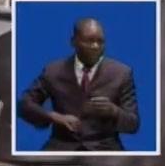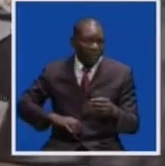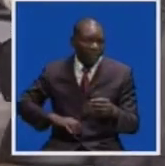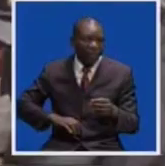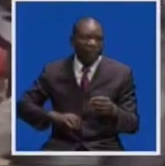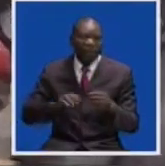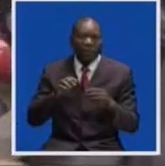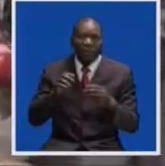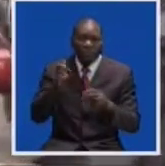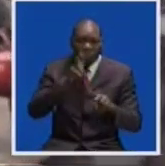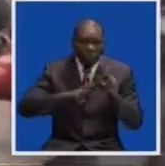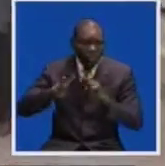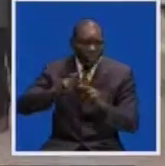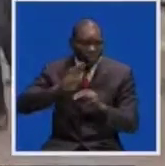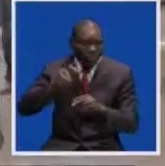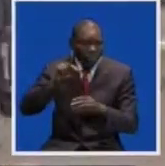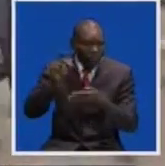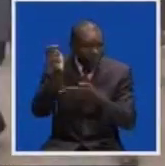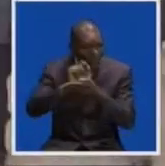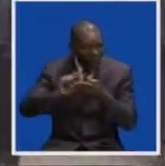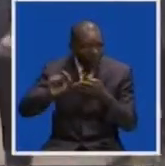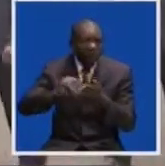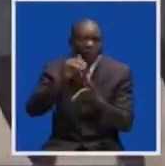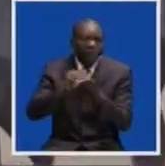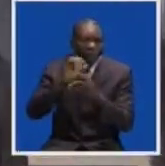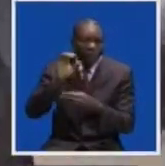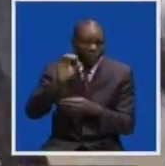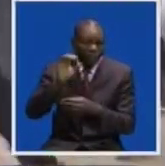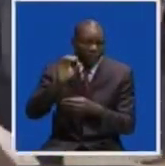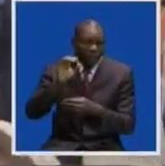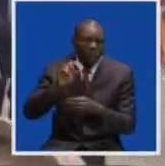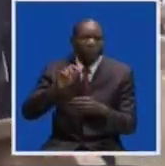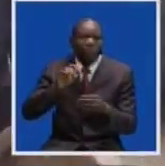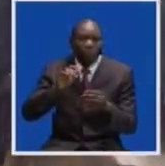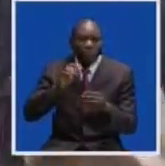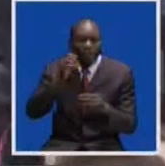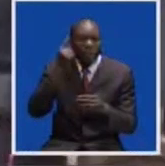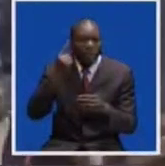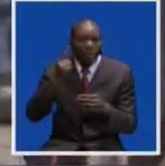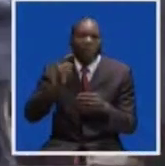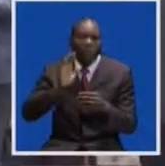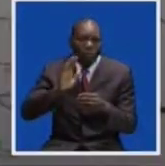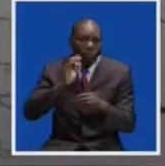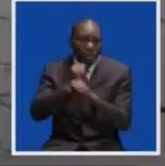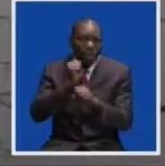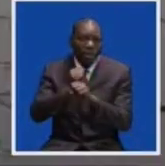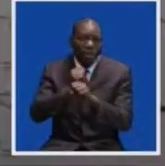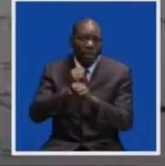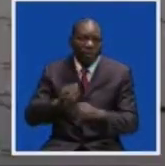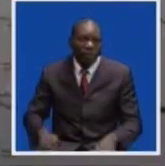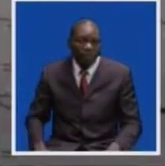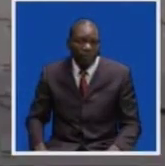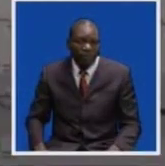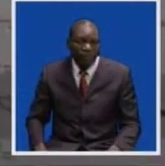conducted tour for Central Province Permanent Secretary Bernard Chomba to have a feel of its operations. have also